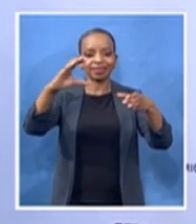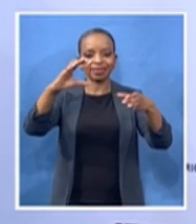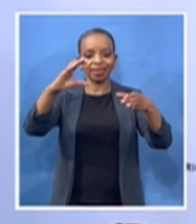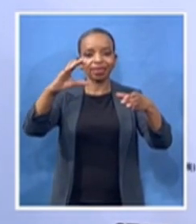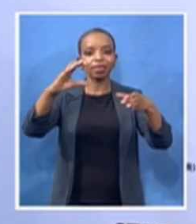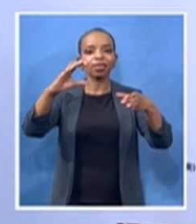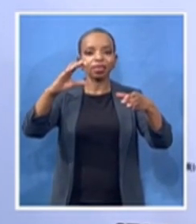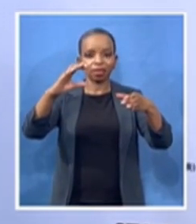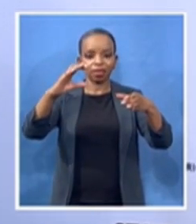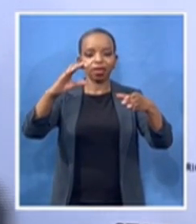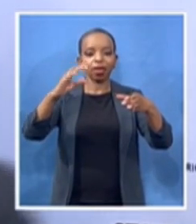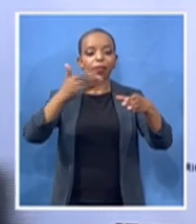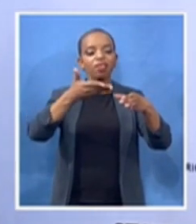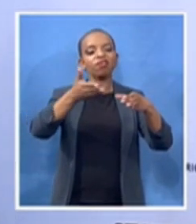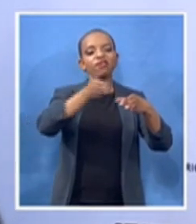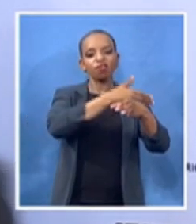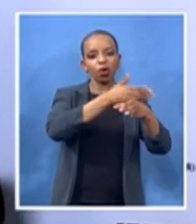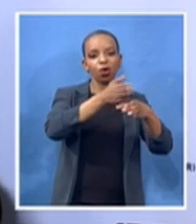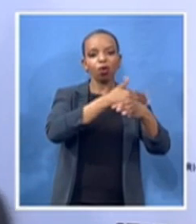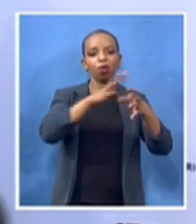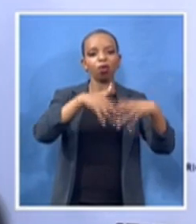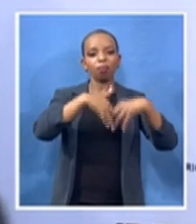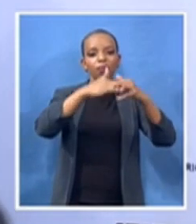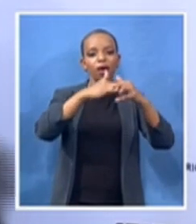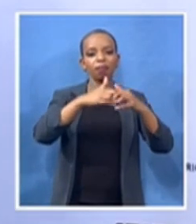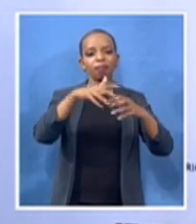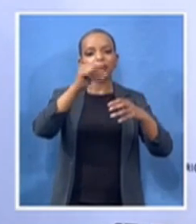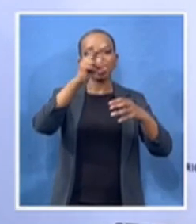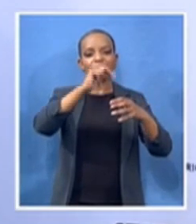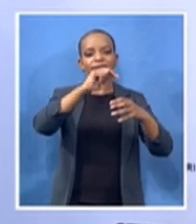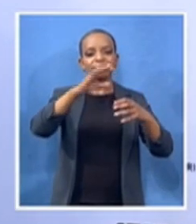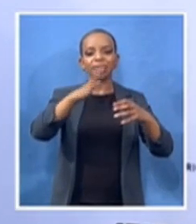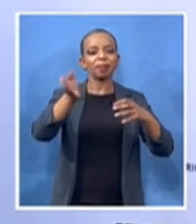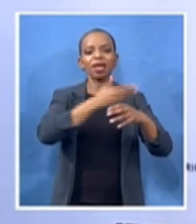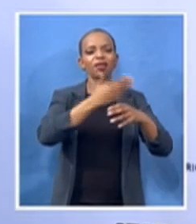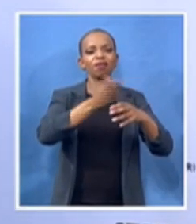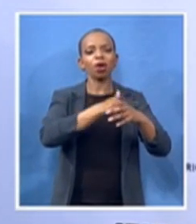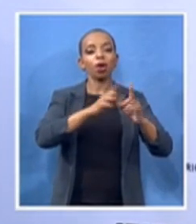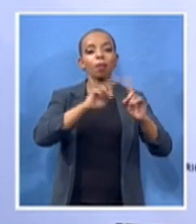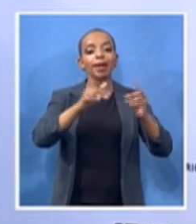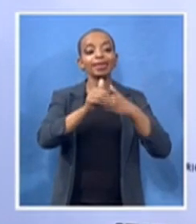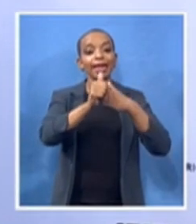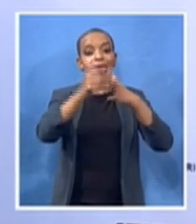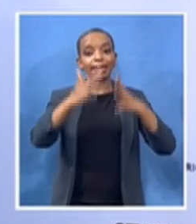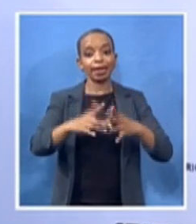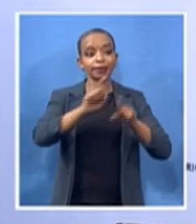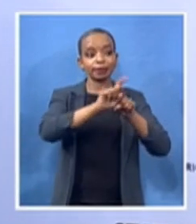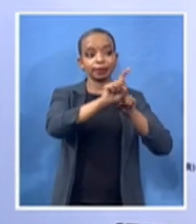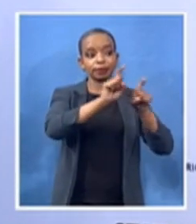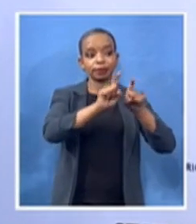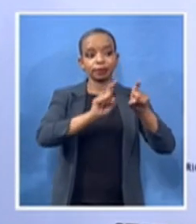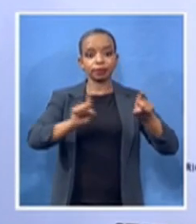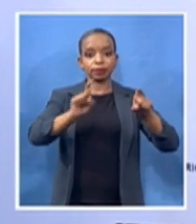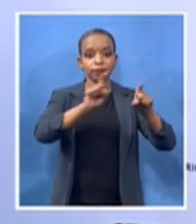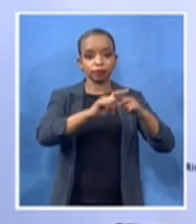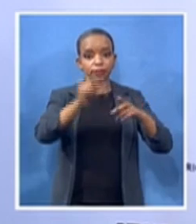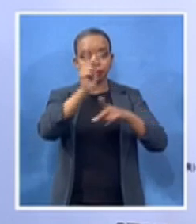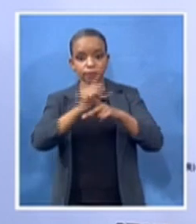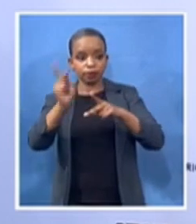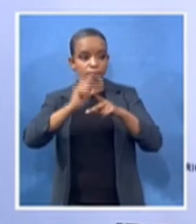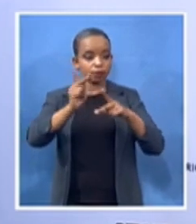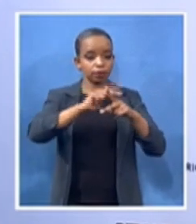formed. But they were moving towards the formation. And